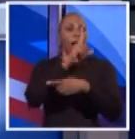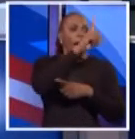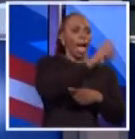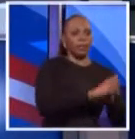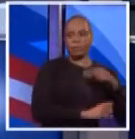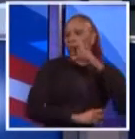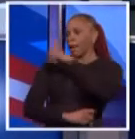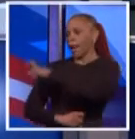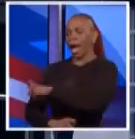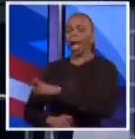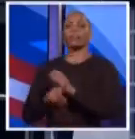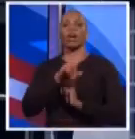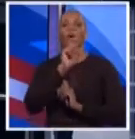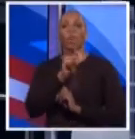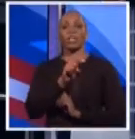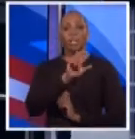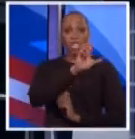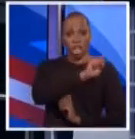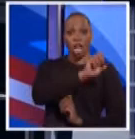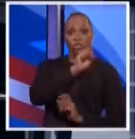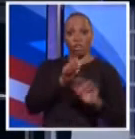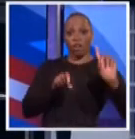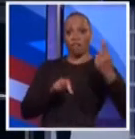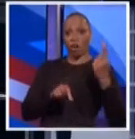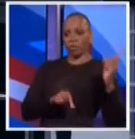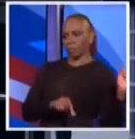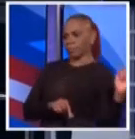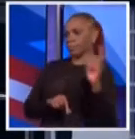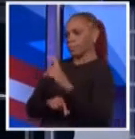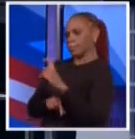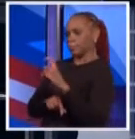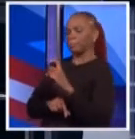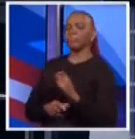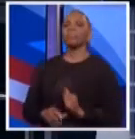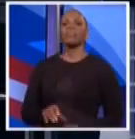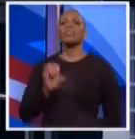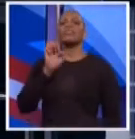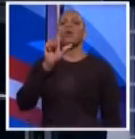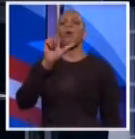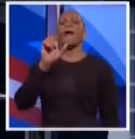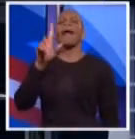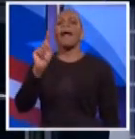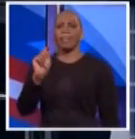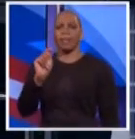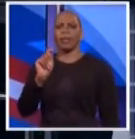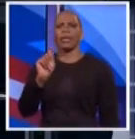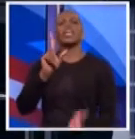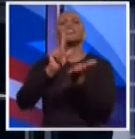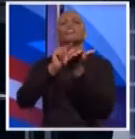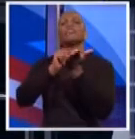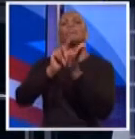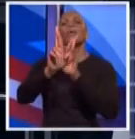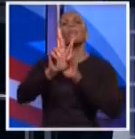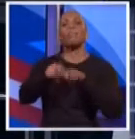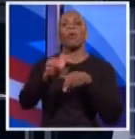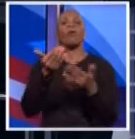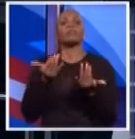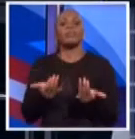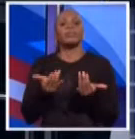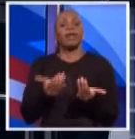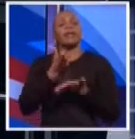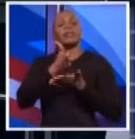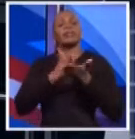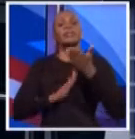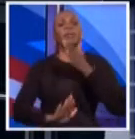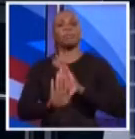a question. Mr. Stringer, you go first. So, Elliot, there was a newspaper report today that some of your